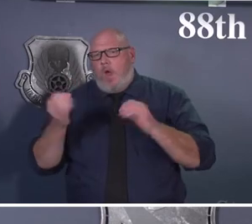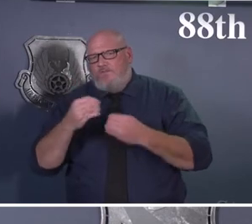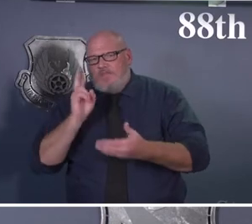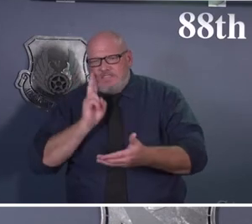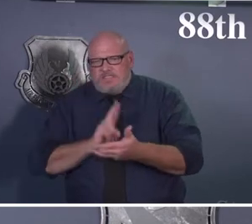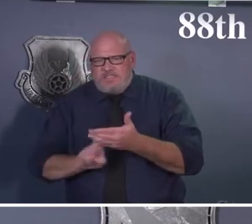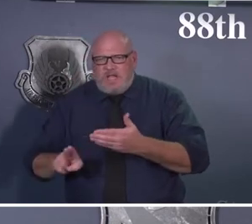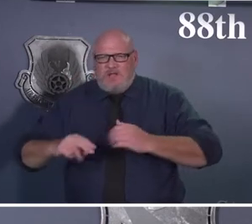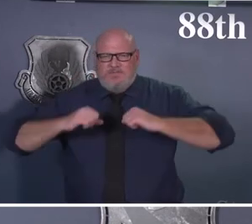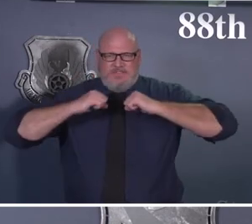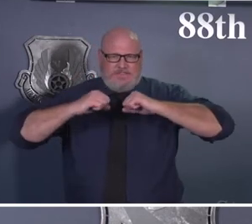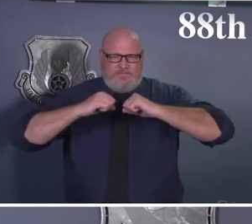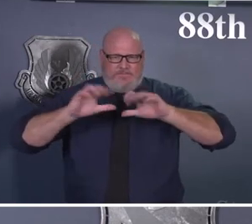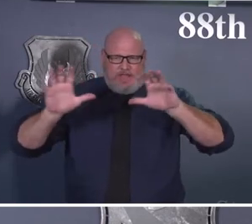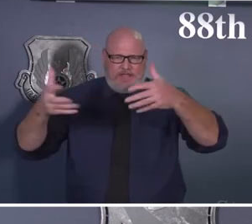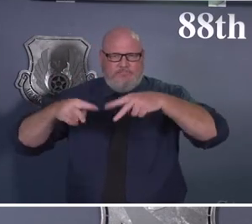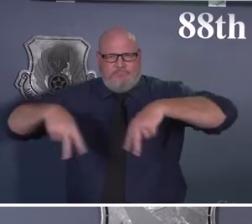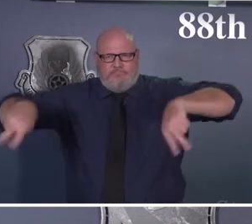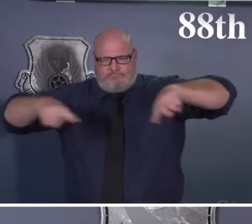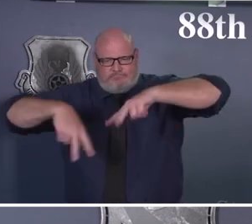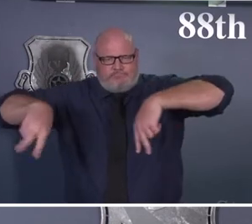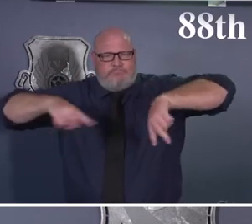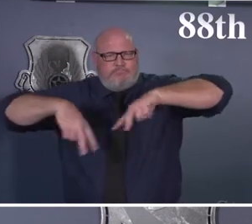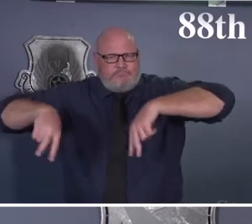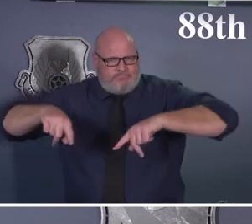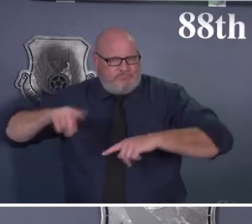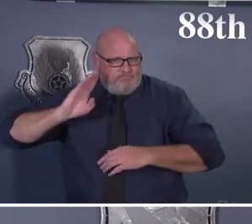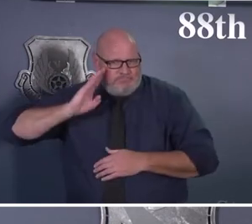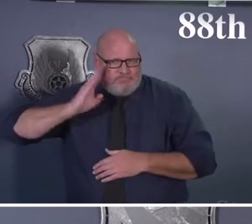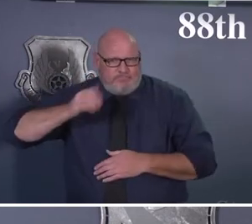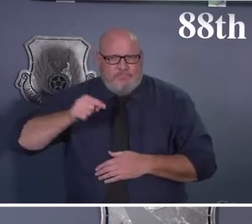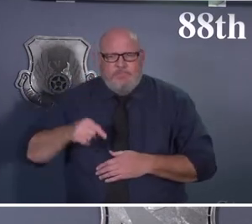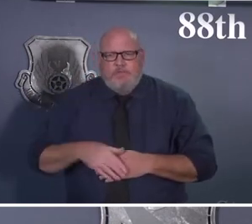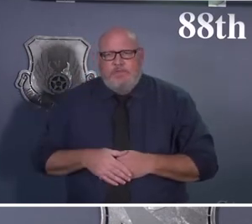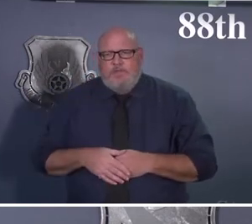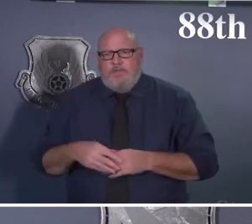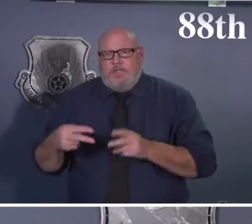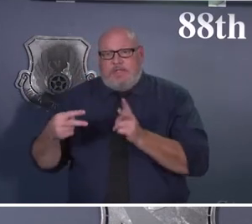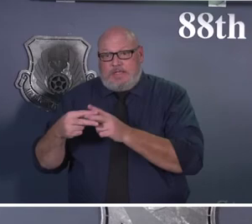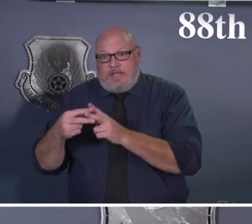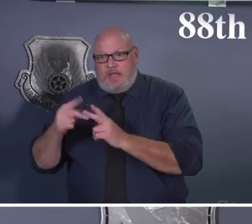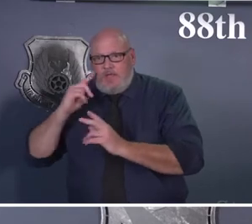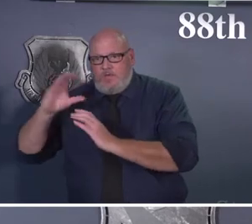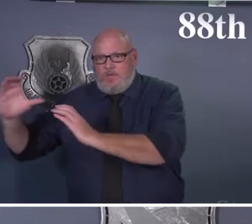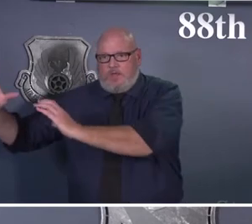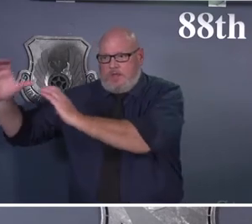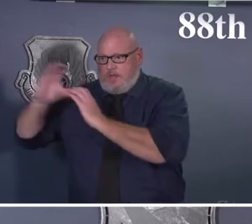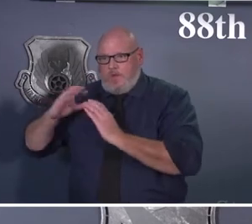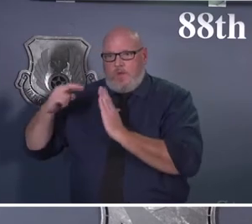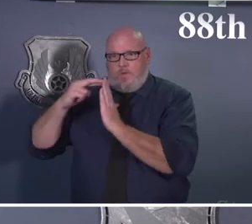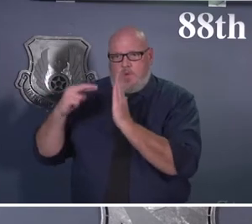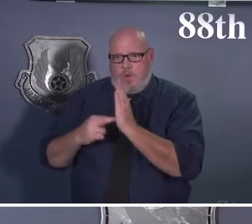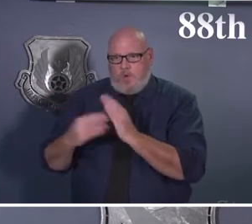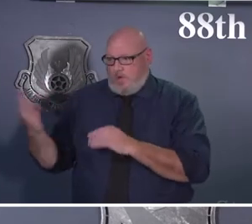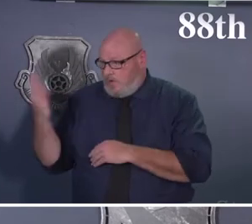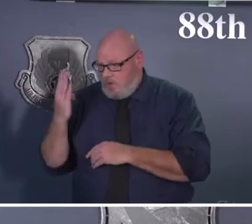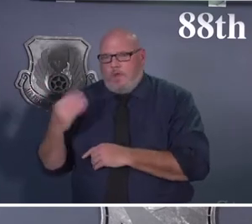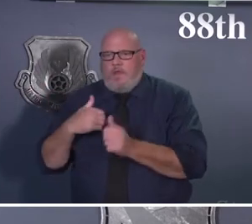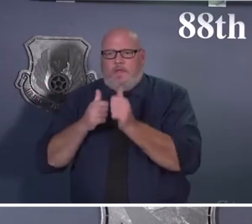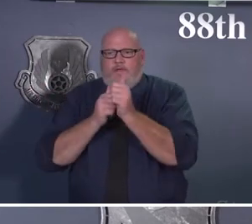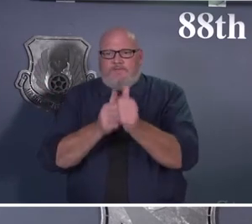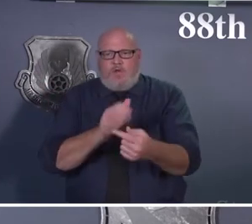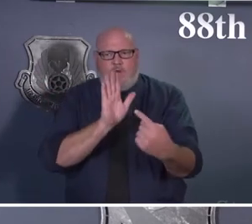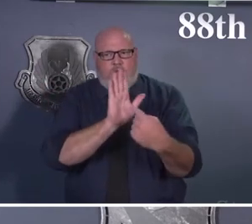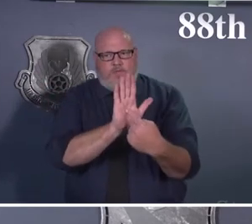is looking at that, evaluating that, and then they will update guidance pushed out to the installations, through the Air Force, and then we will go ahead and make